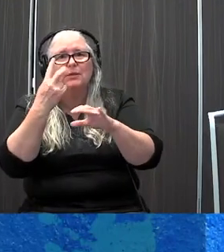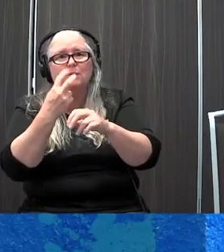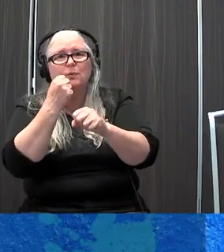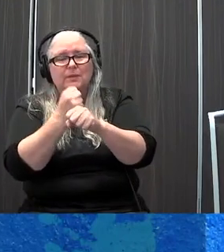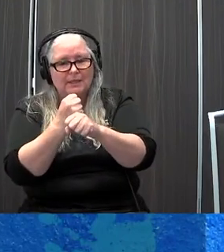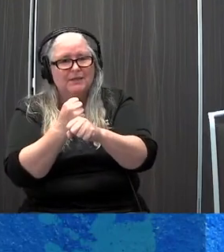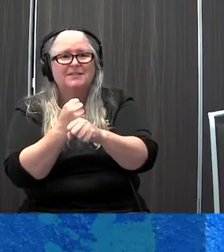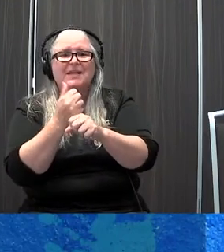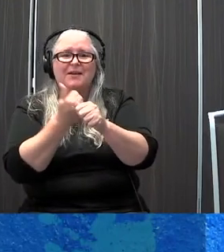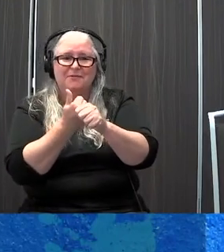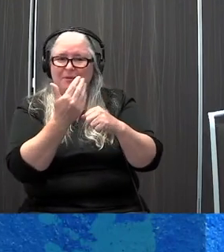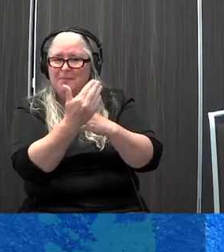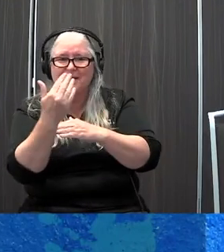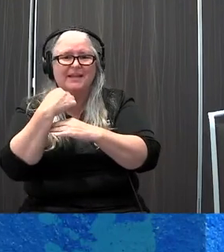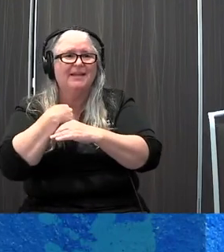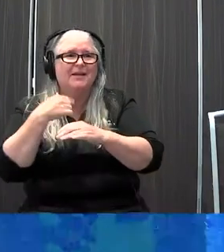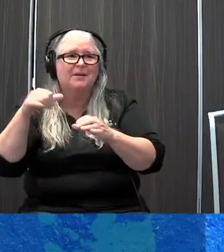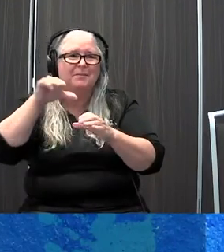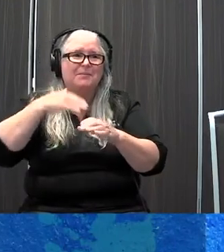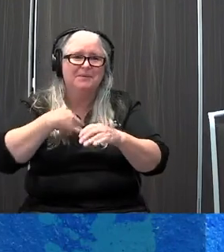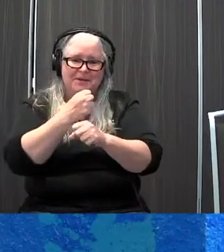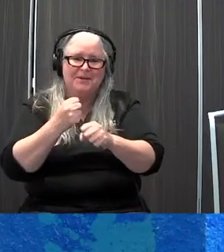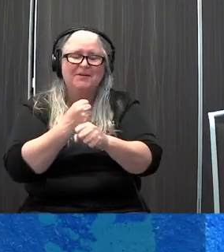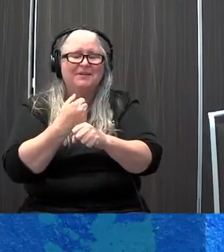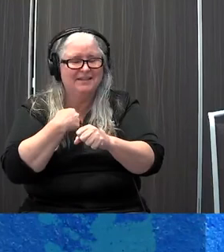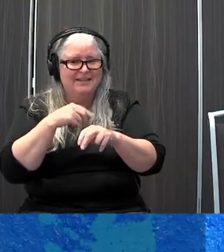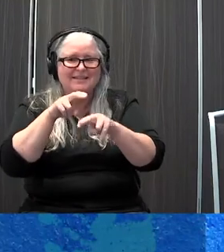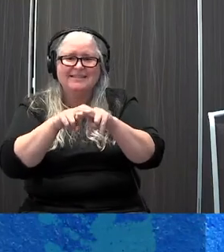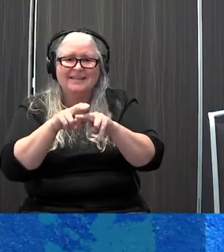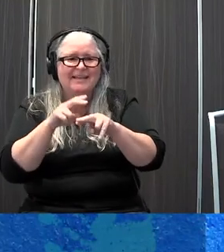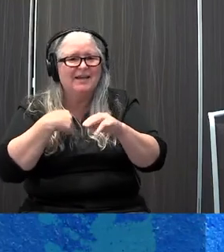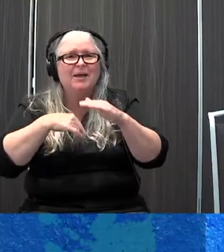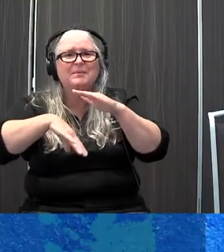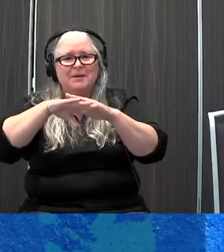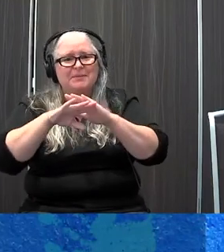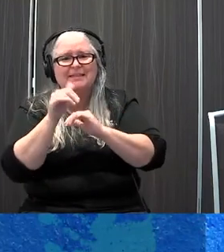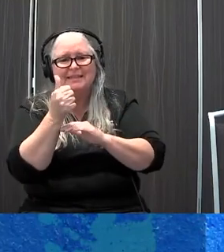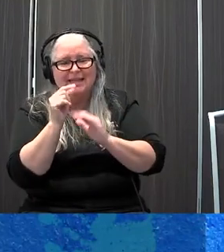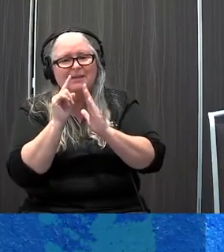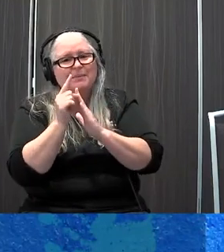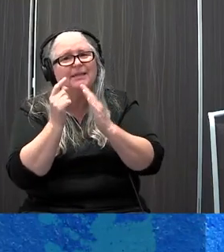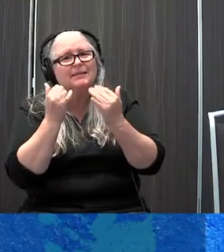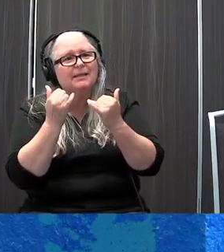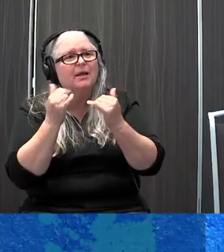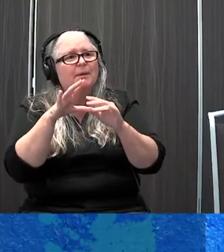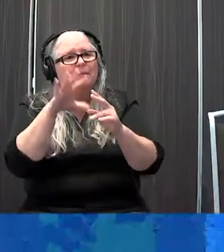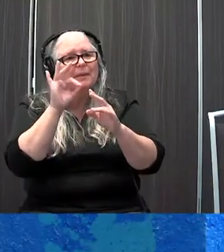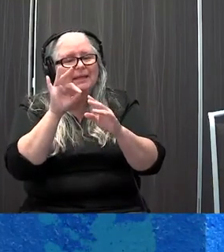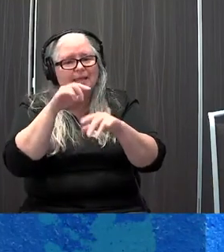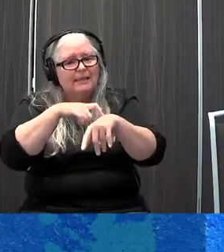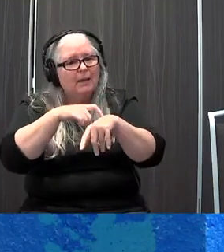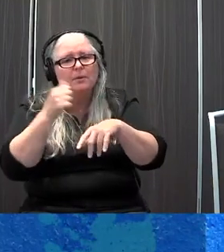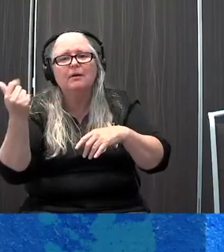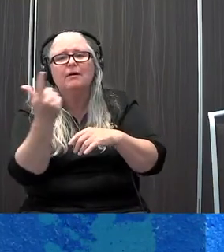morning, I pour my coffee and I sit in front of my fireplace. I'm up to 10 minutes now. But pick a time and everyone's asleep when you won't be interrupted. Be